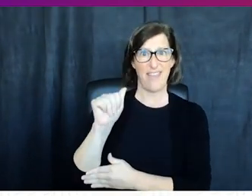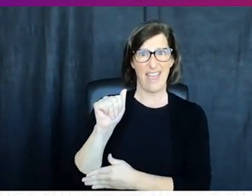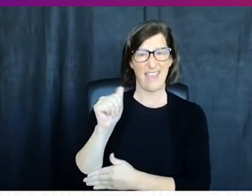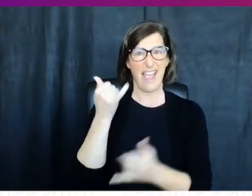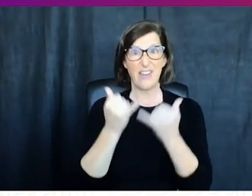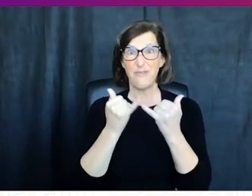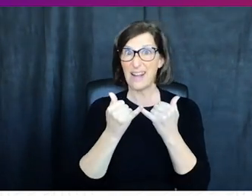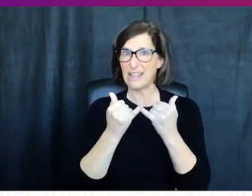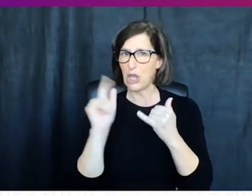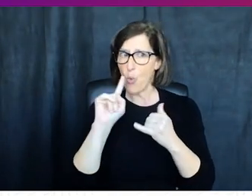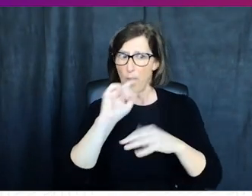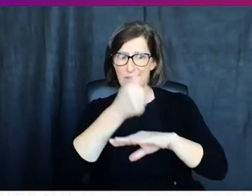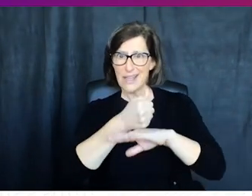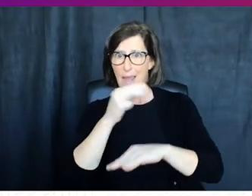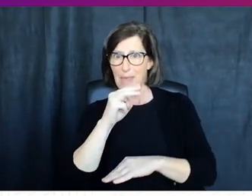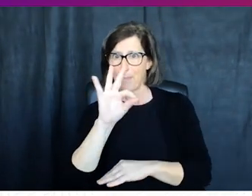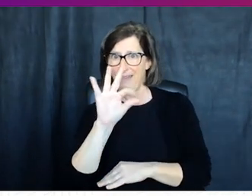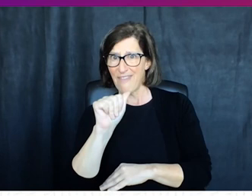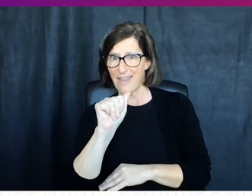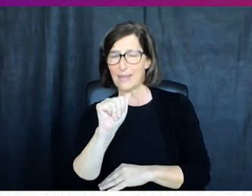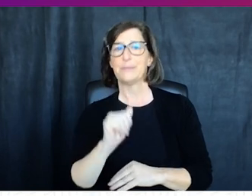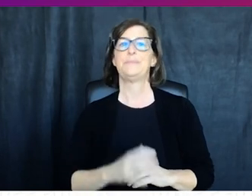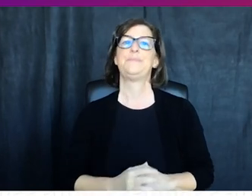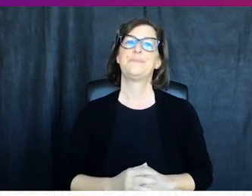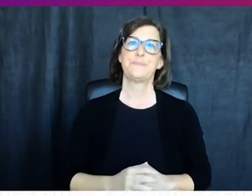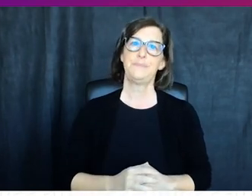and finally where should we implement mfa